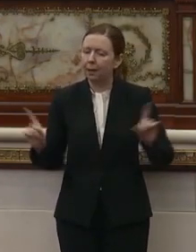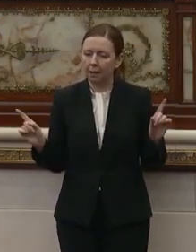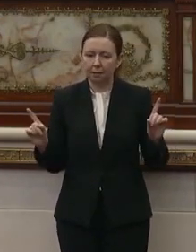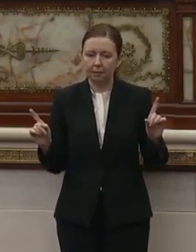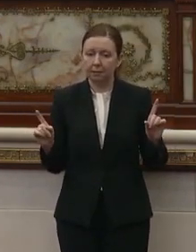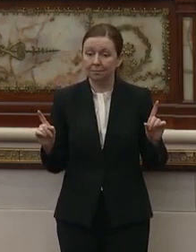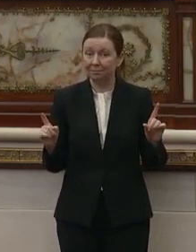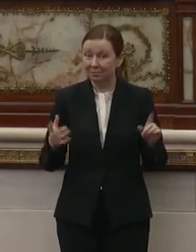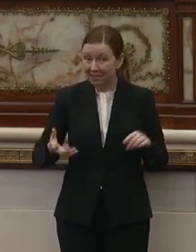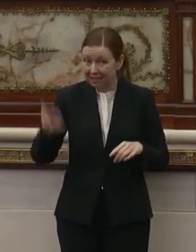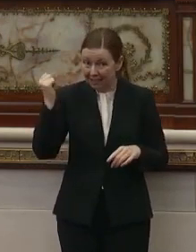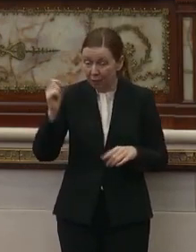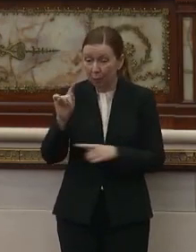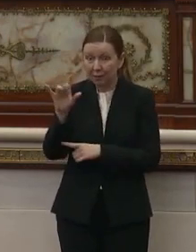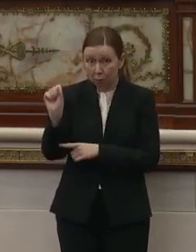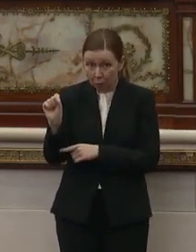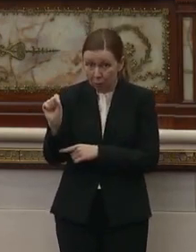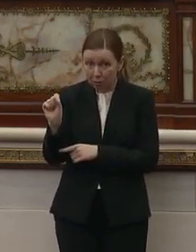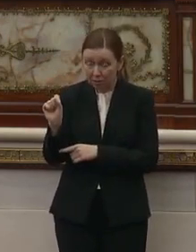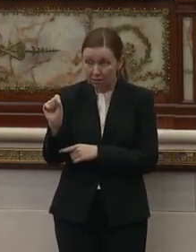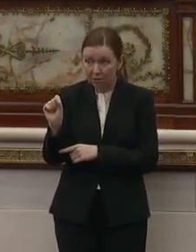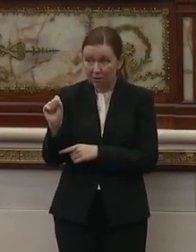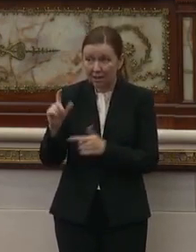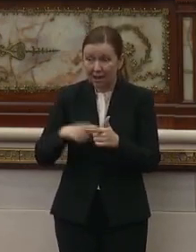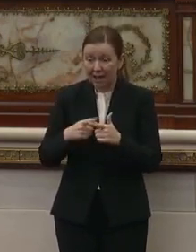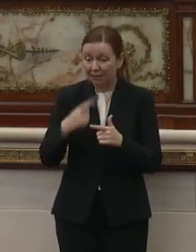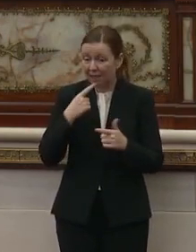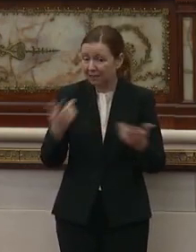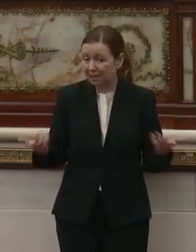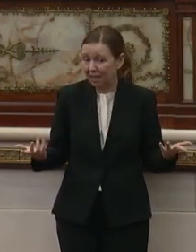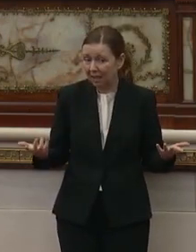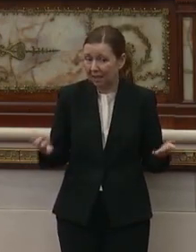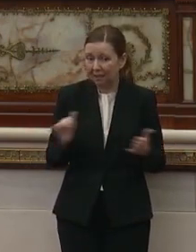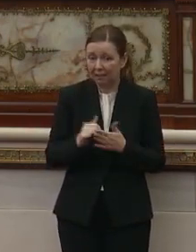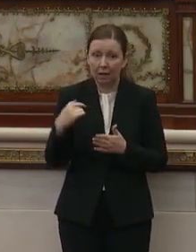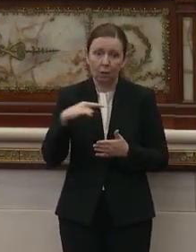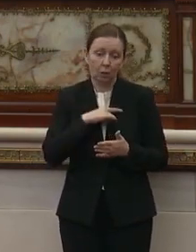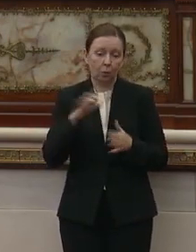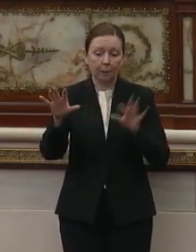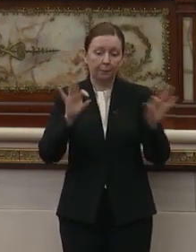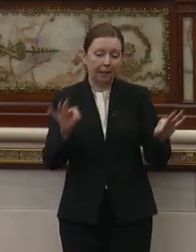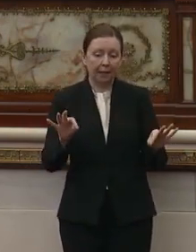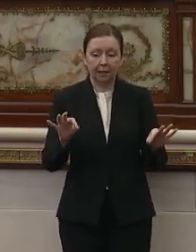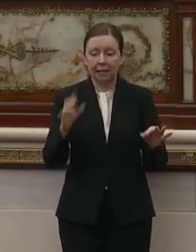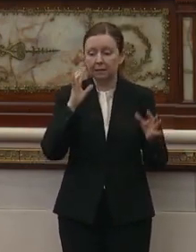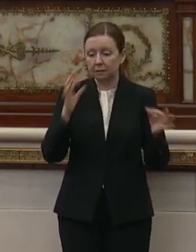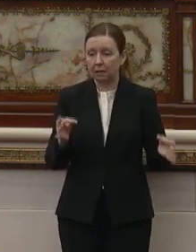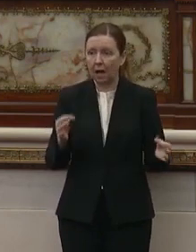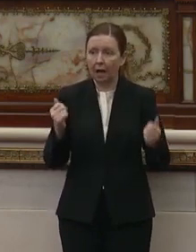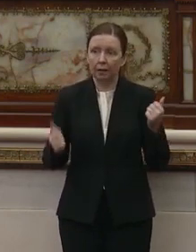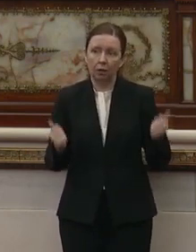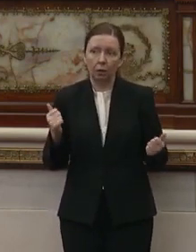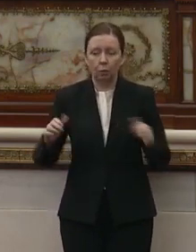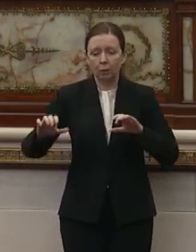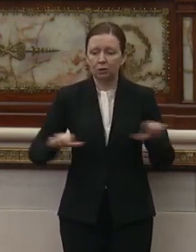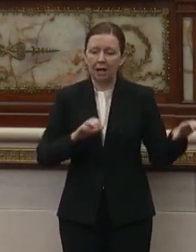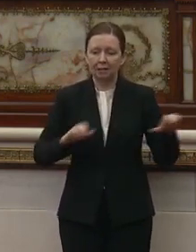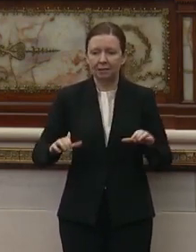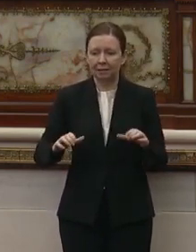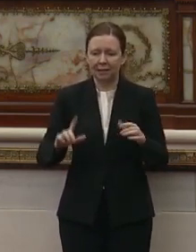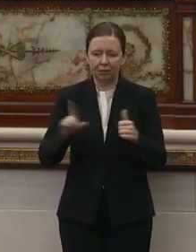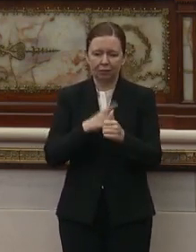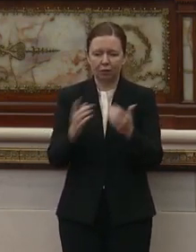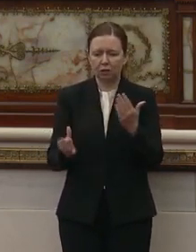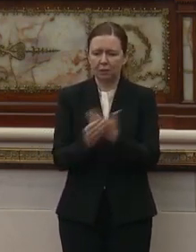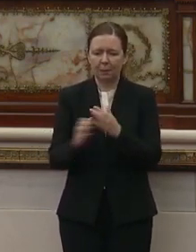taking away tools, and then saying that we get to pick and choose which activity is a